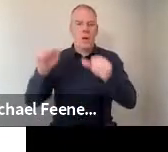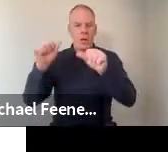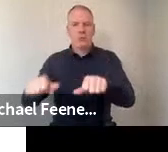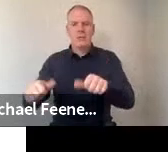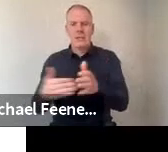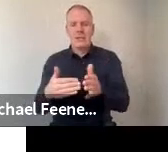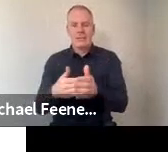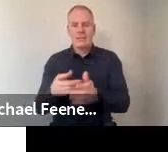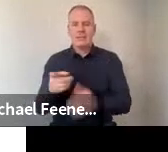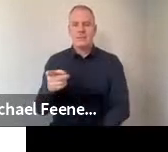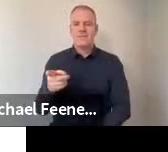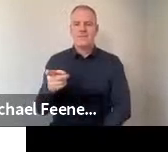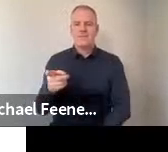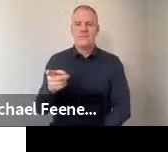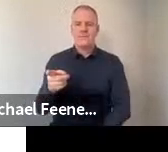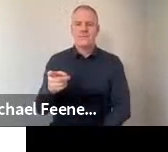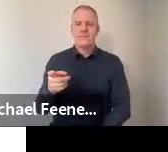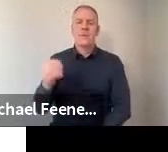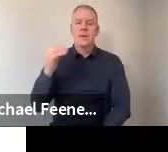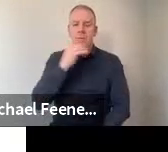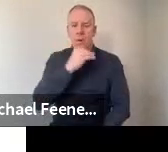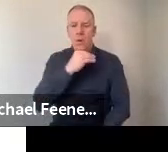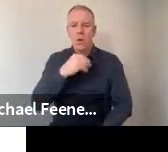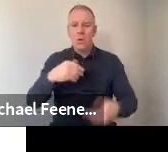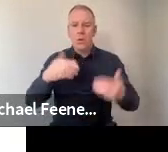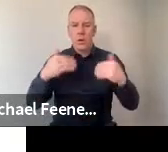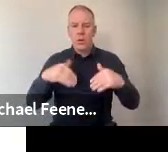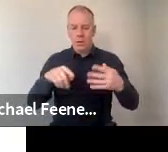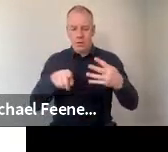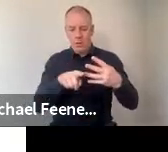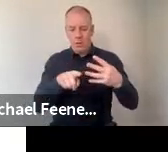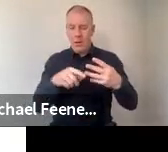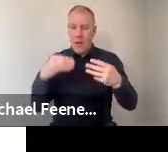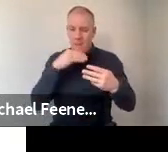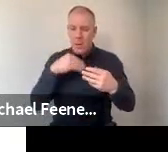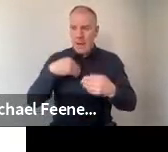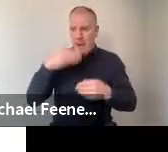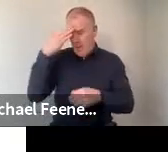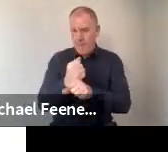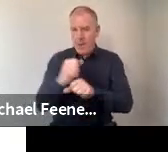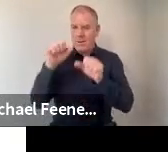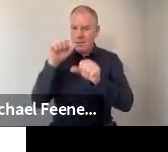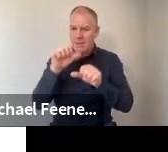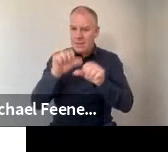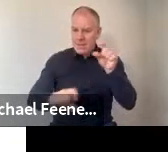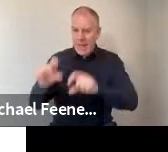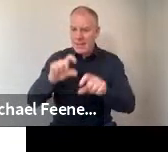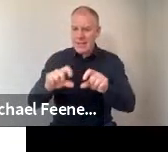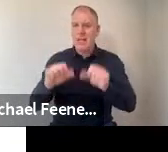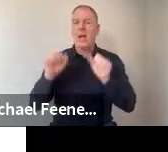with that statement. It is important to me that I am informed about science, very strong agreement.